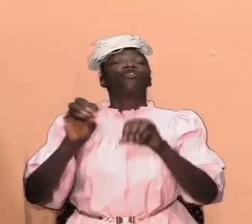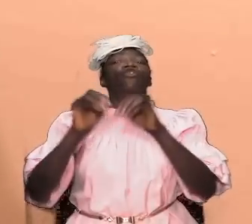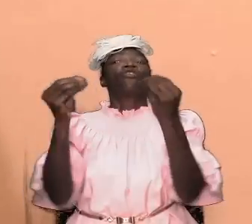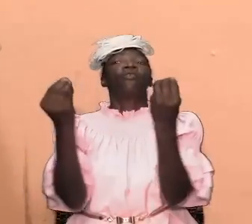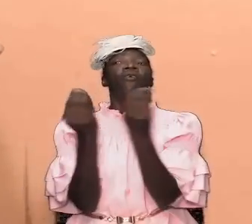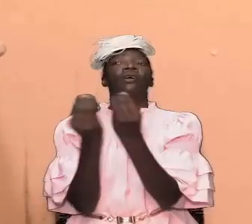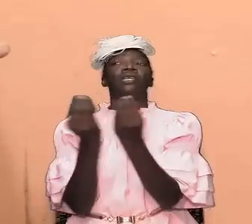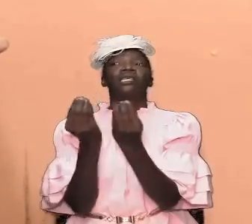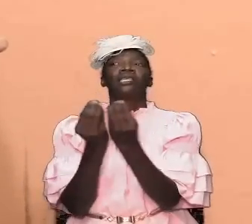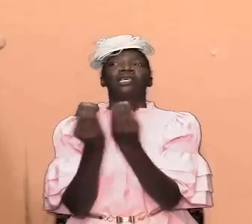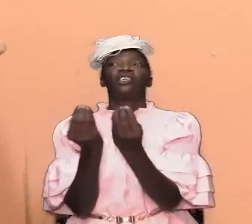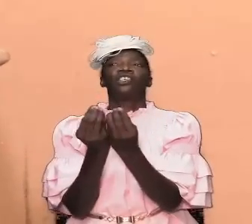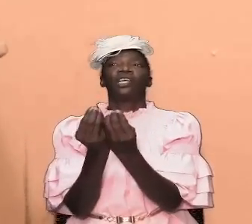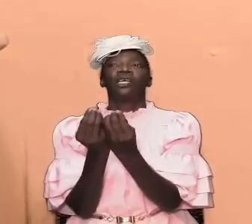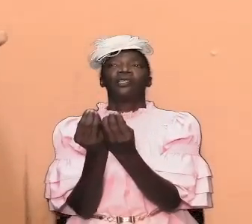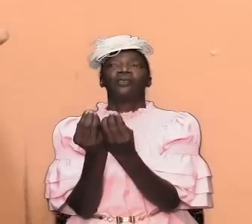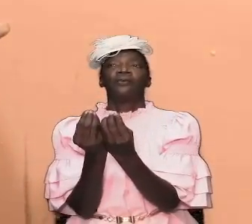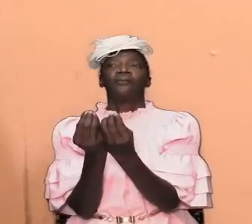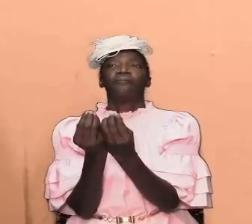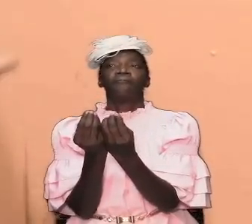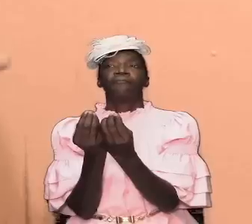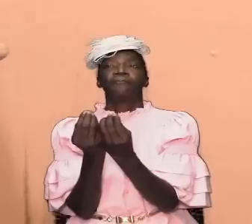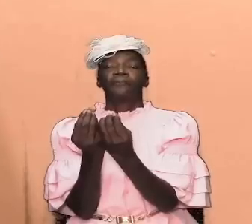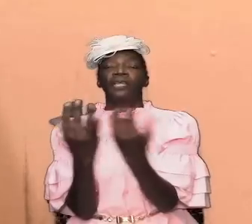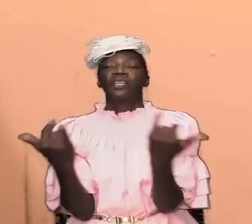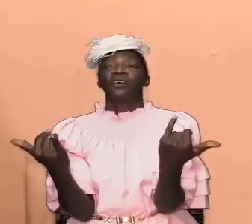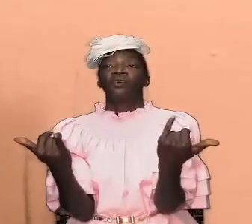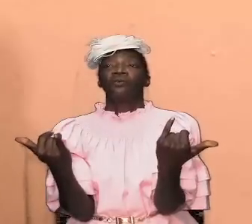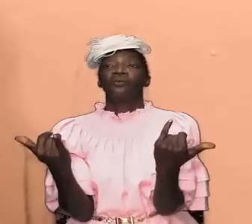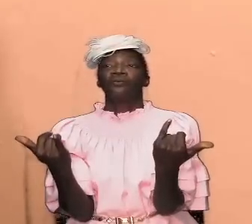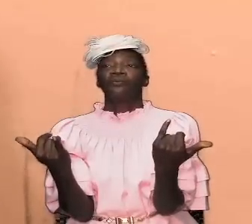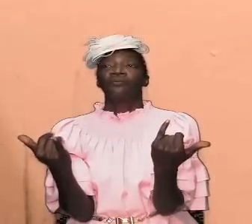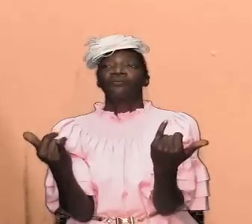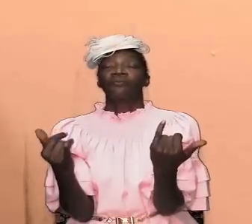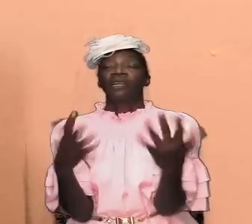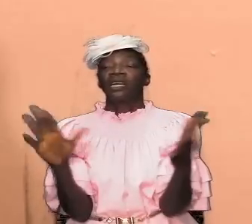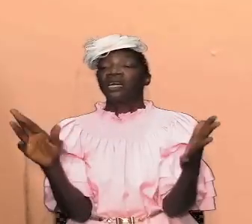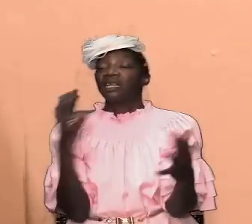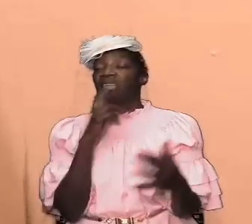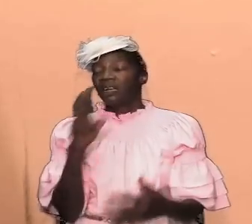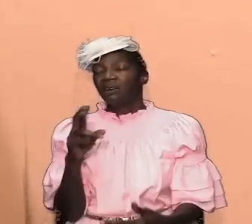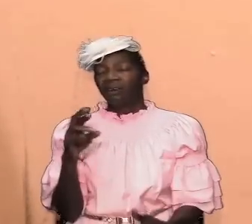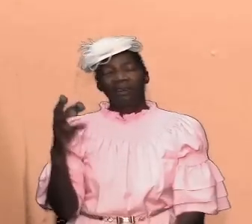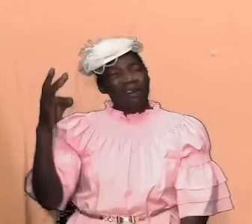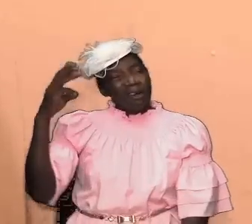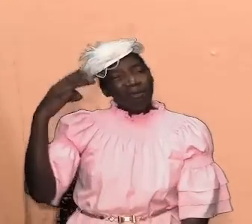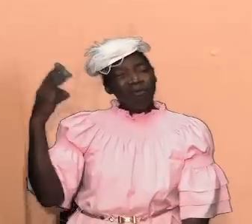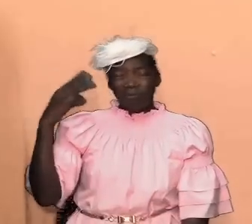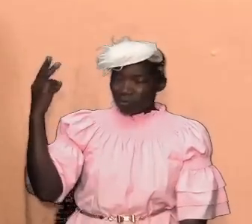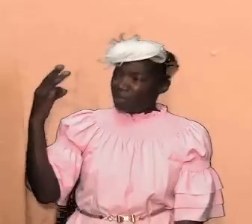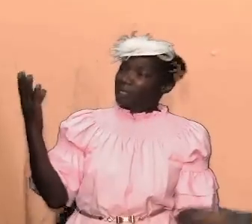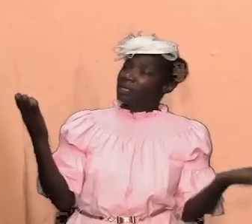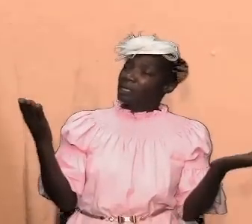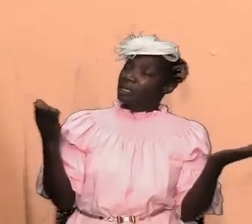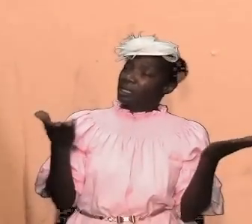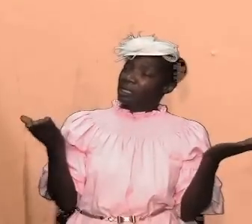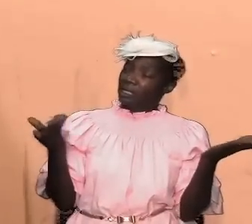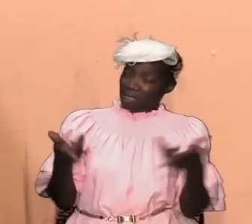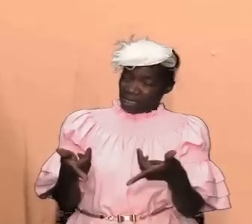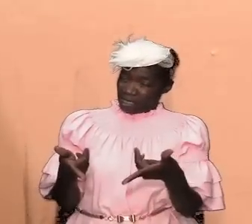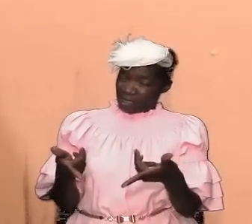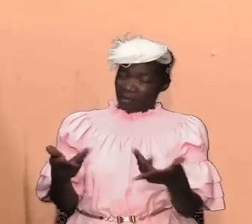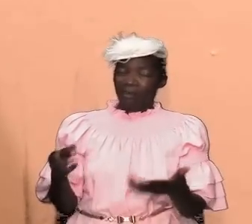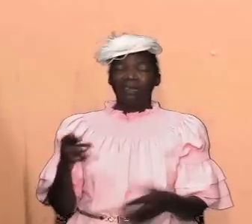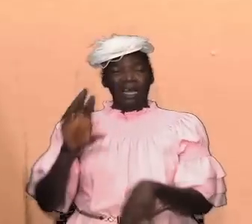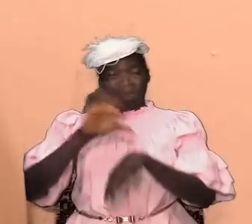and church assemblies today and are wondering if this thing